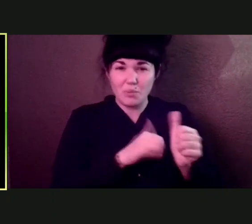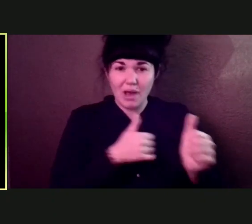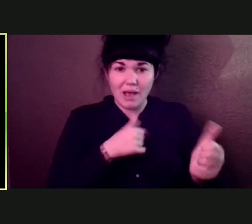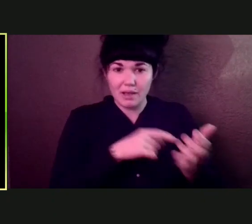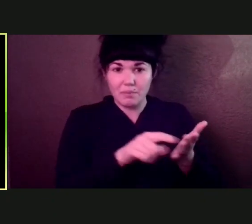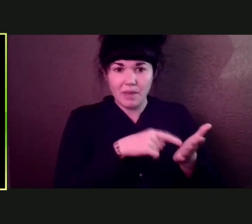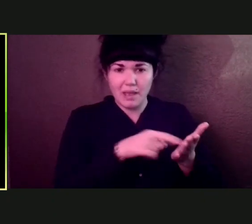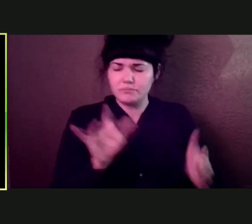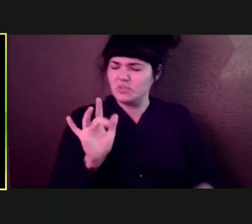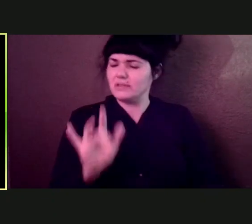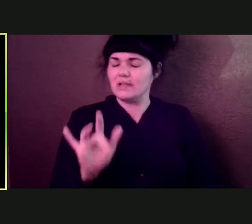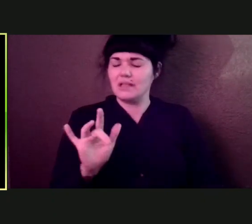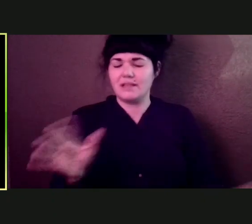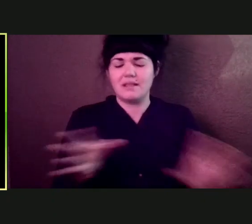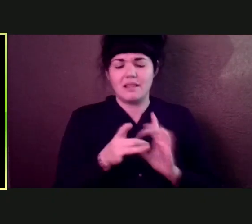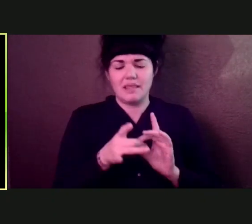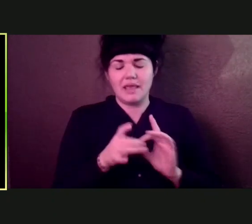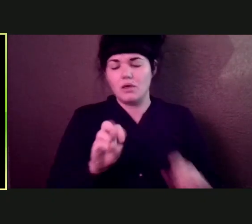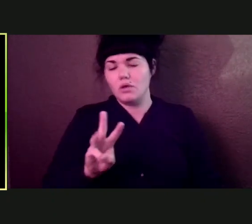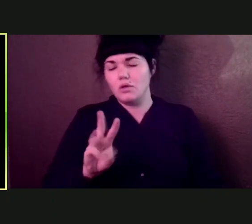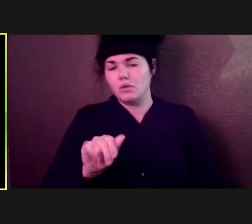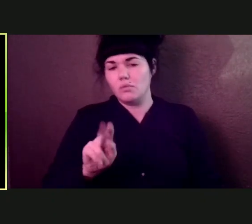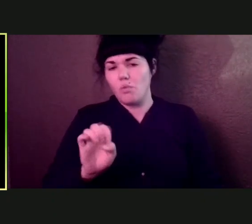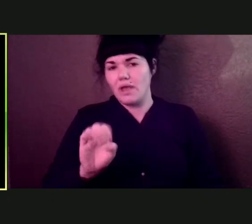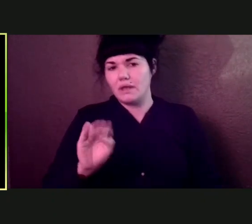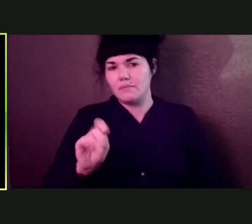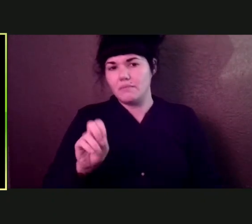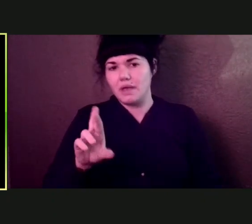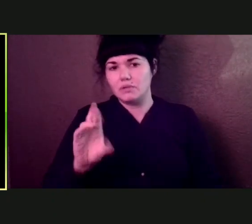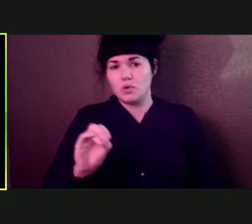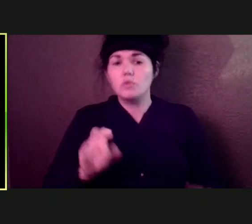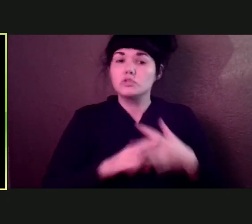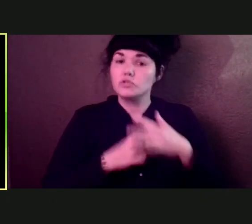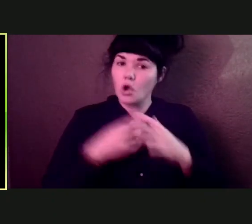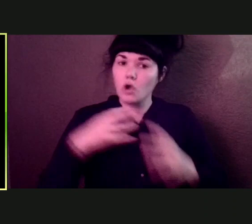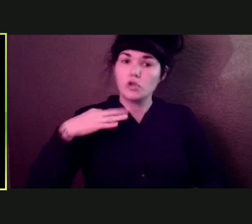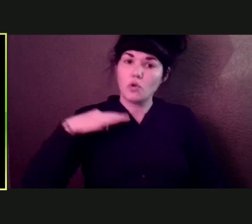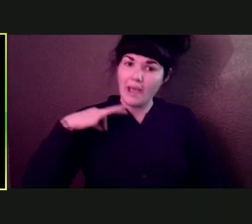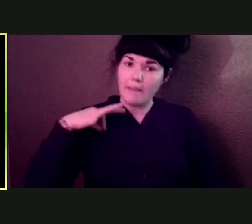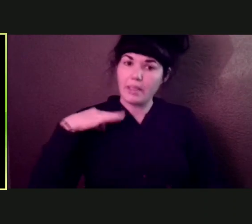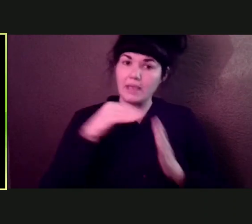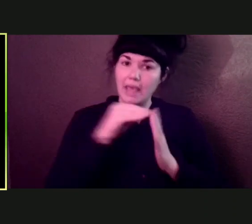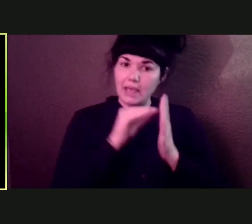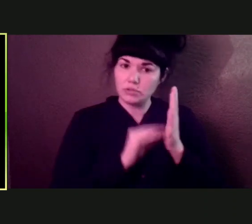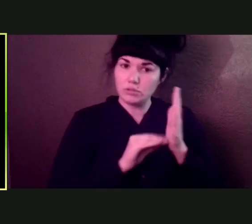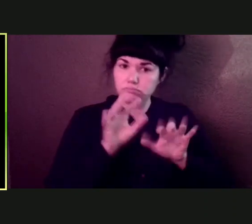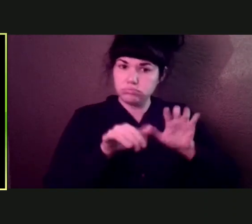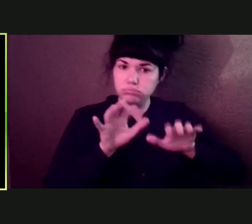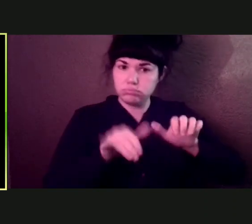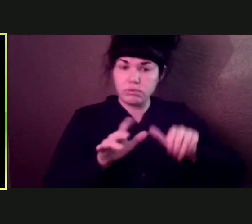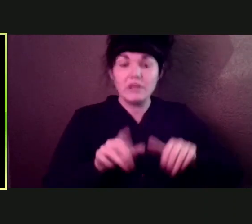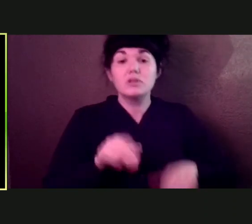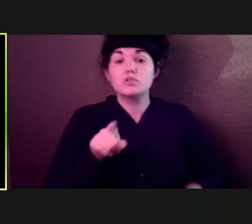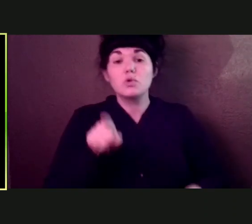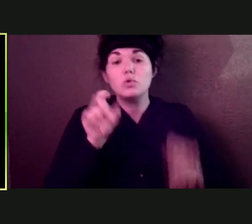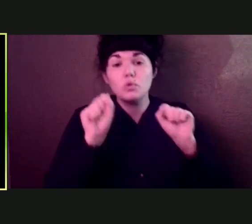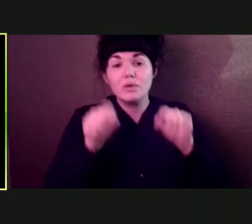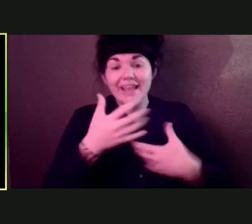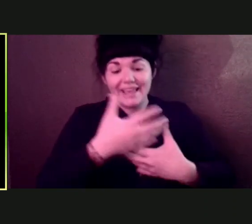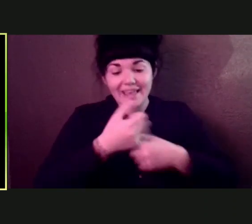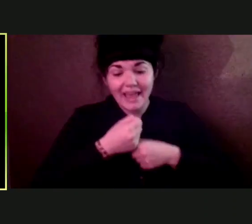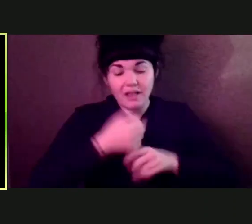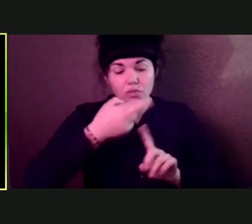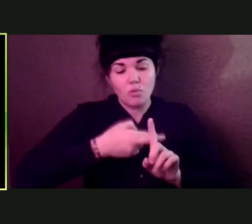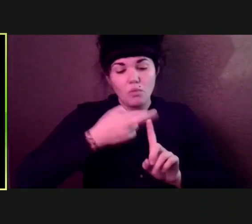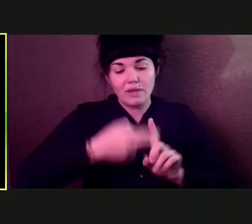get your application started so you can get that rental assistance. The money is there, um, other things to look